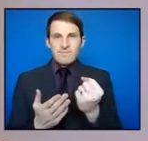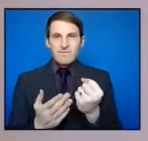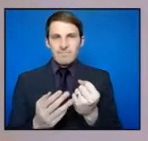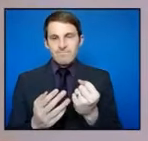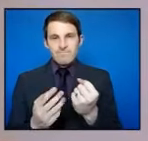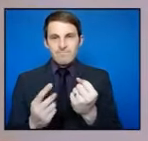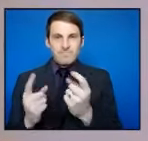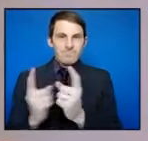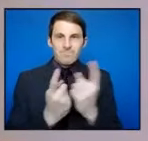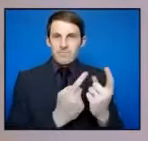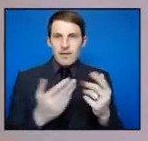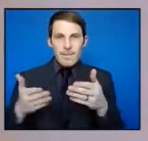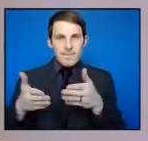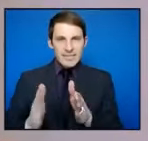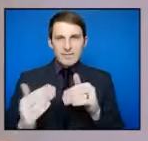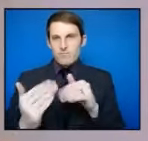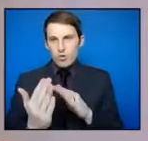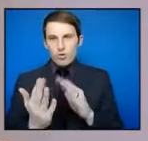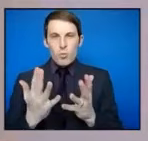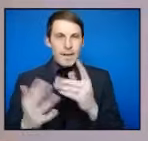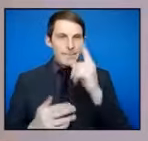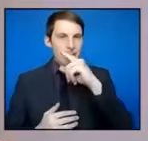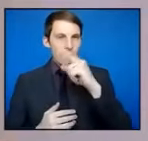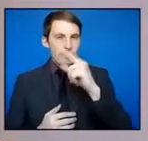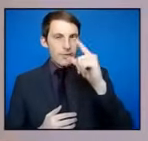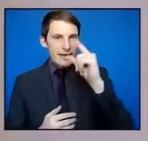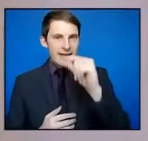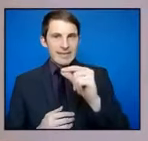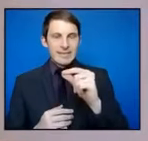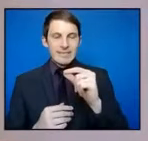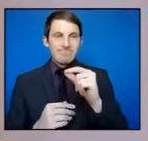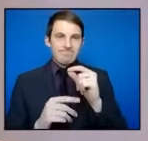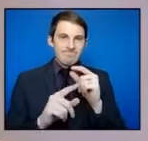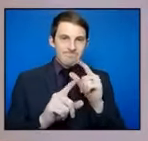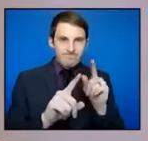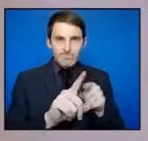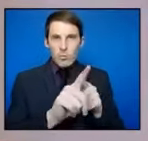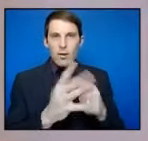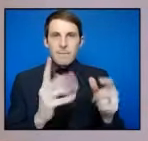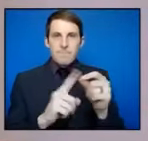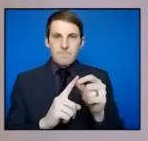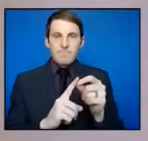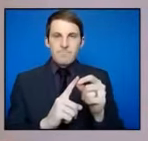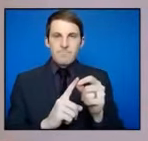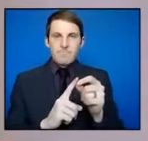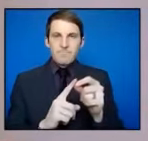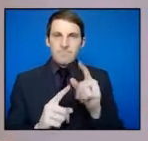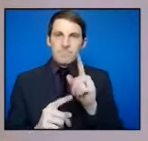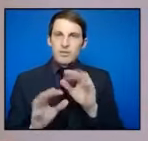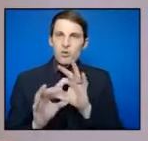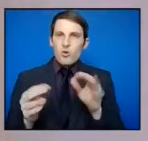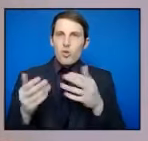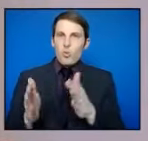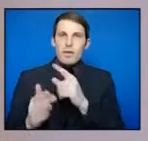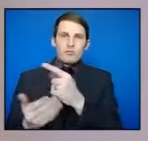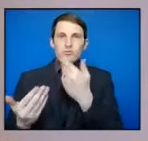mechanisms and ways in which people can perhaps pursue those enforcements but not perhaps in the way that you've just